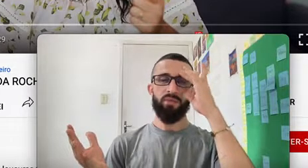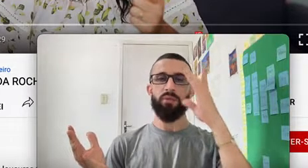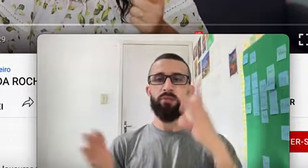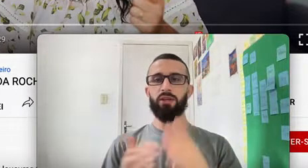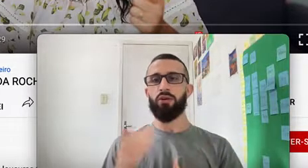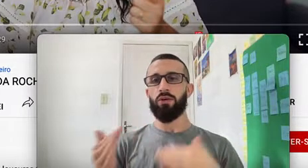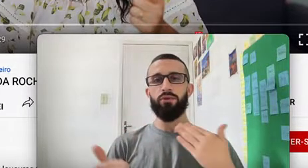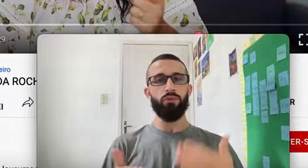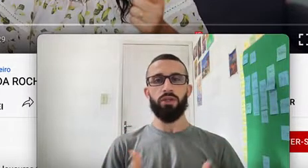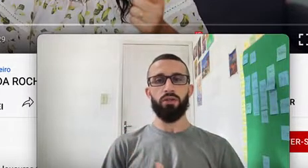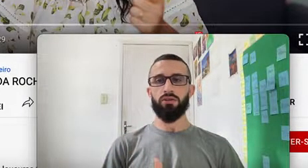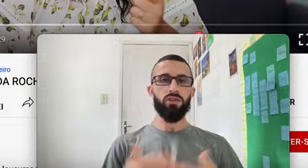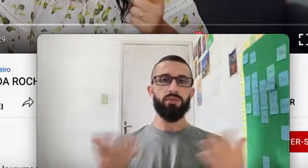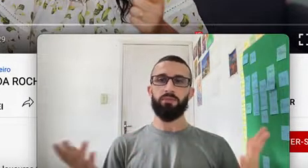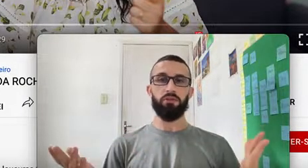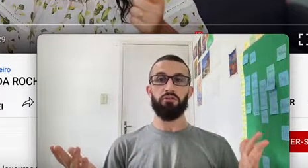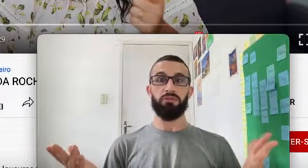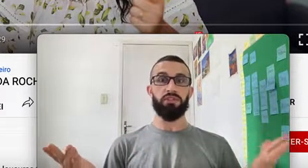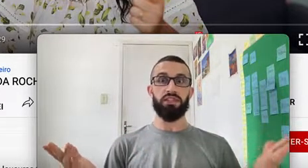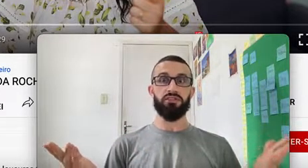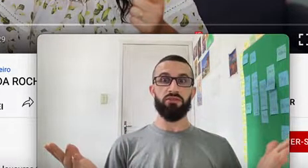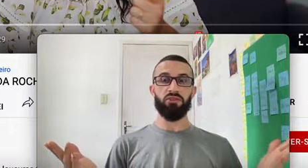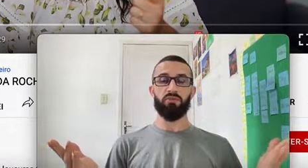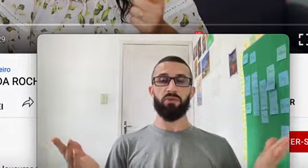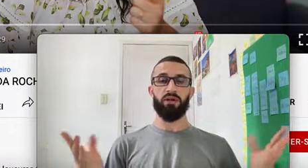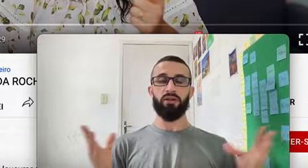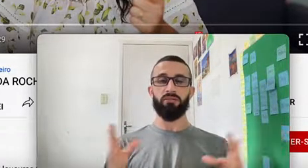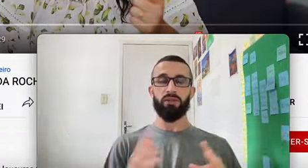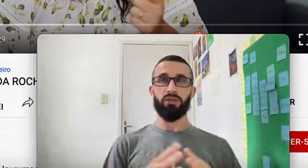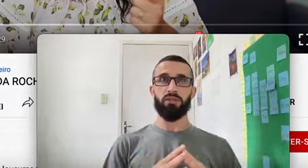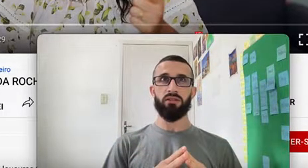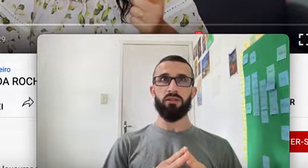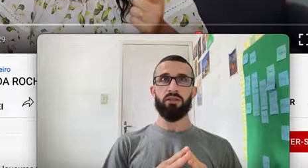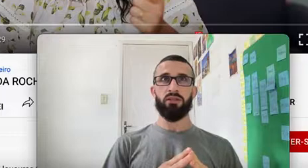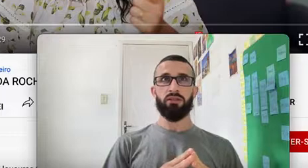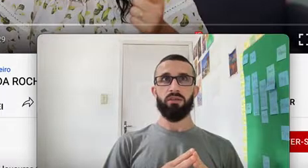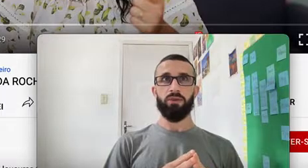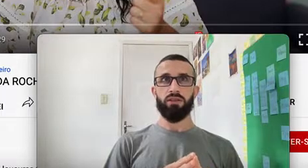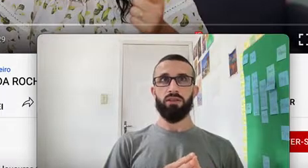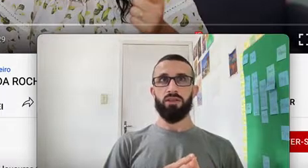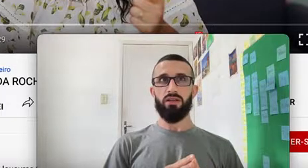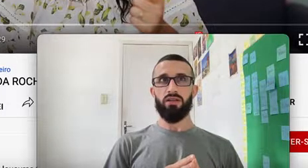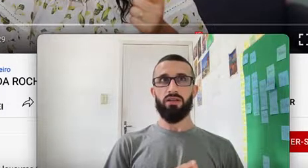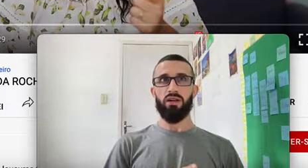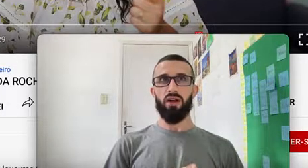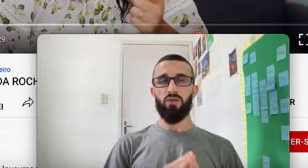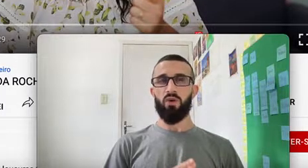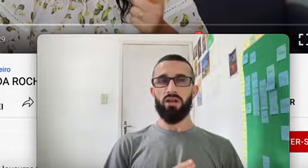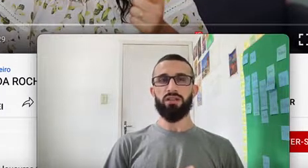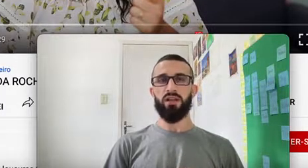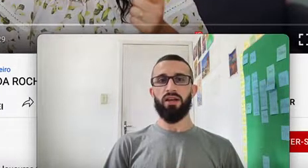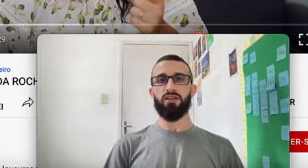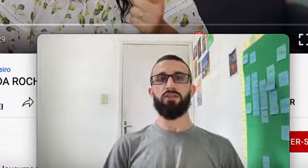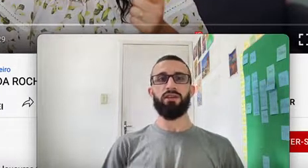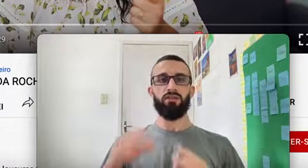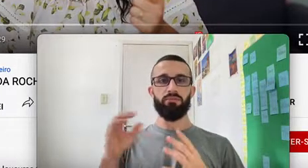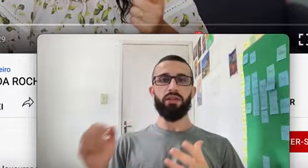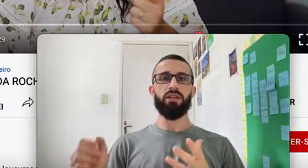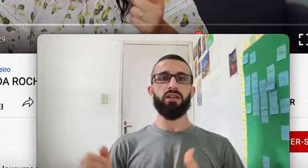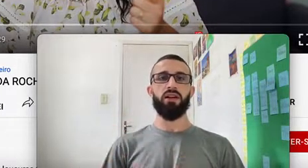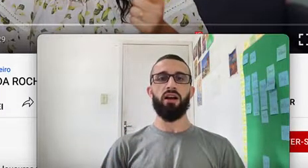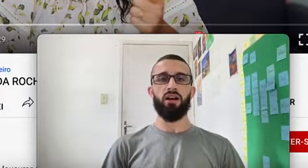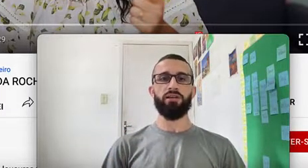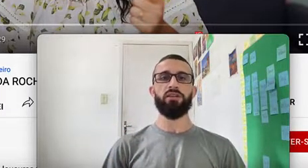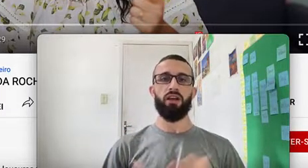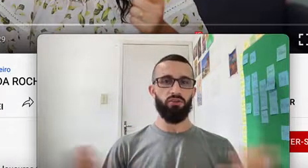People May Go Every Week Or Some People Go Every Day To The Supermarket But Typically On One Day You Get The